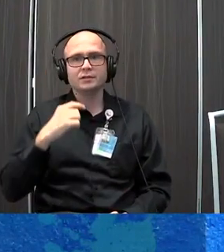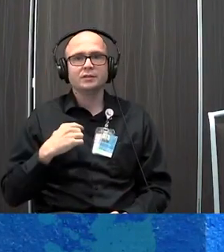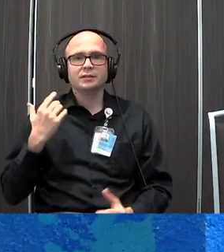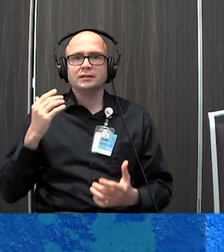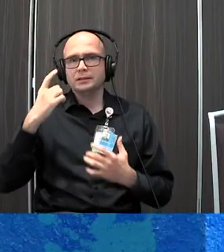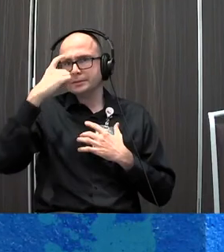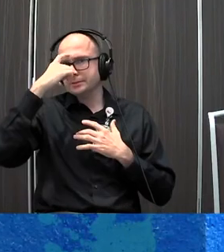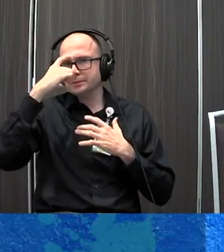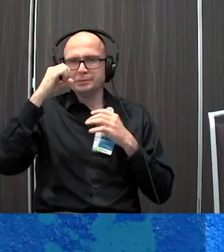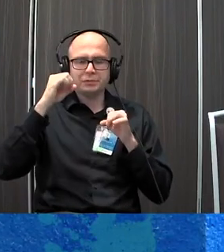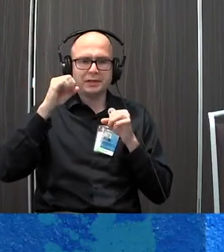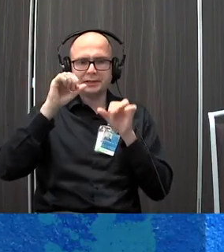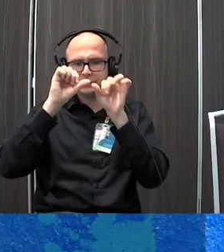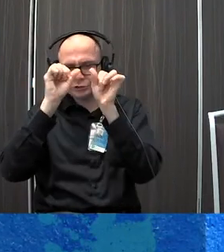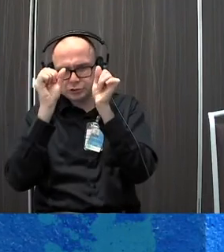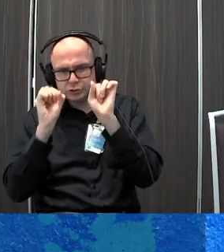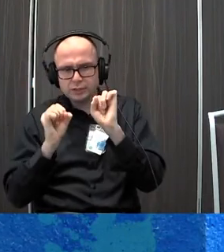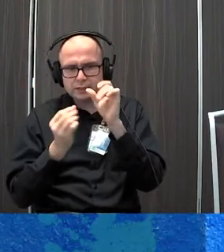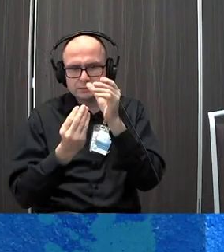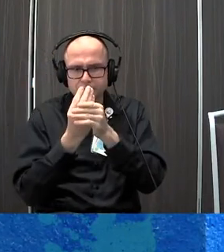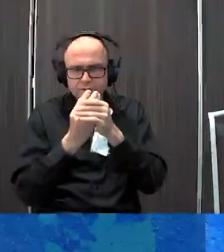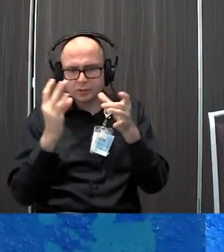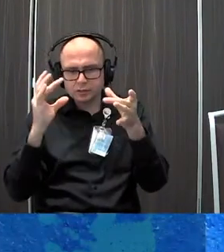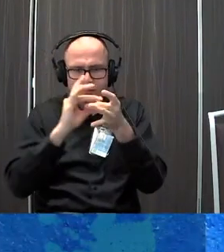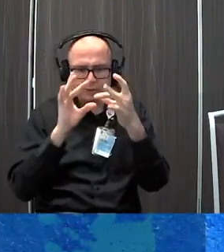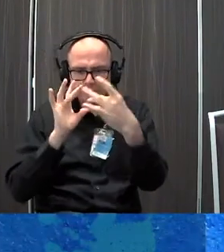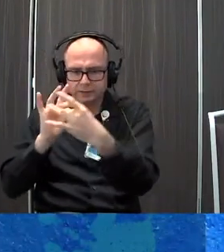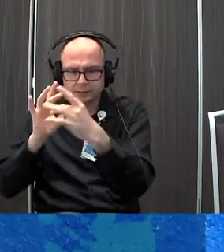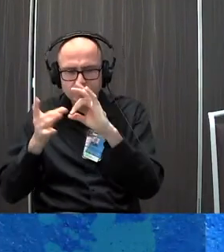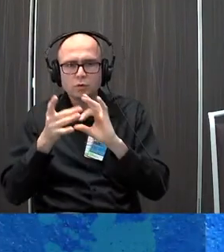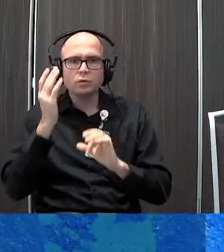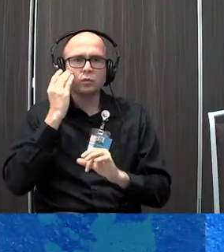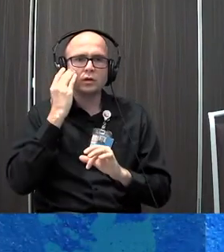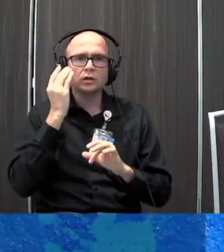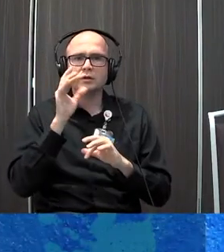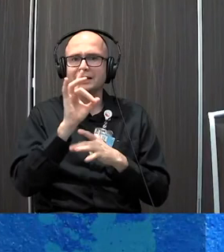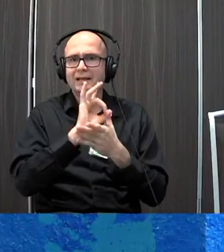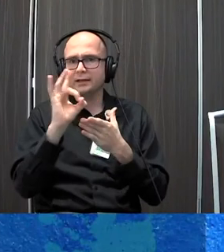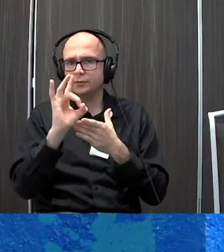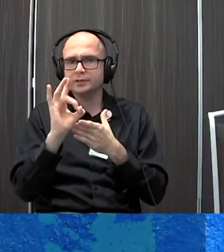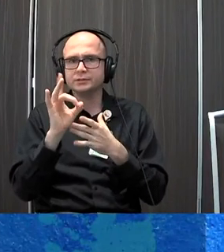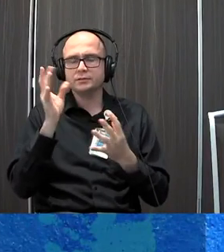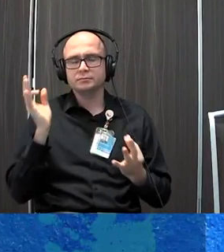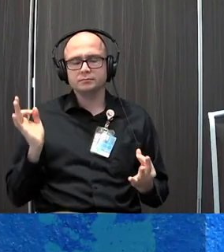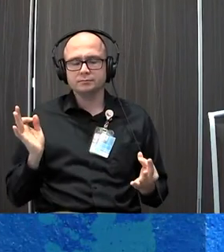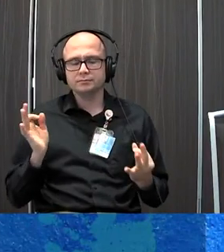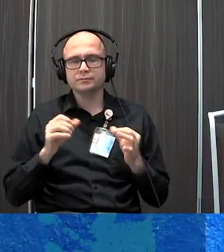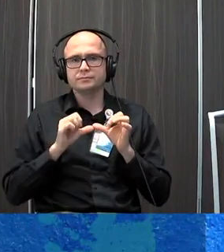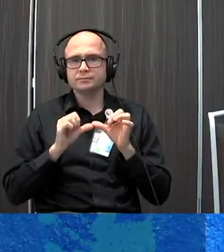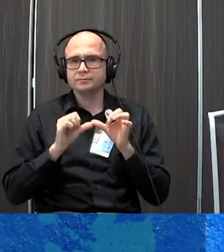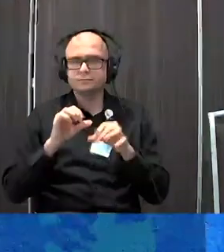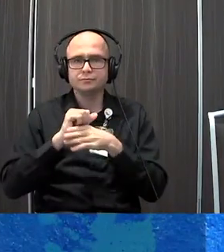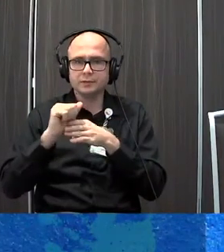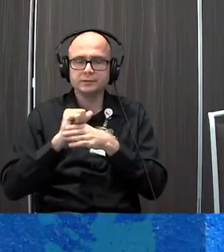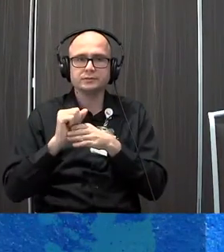ability of the brain to kind of shape and kind of develop new neural connections. And what we know is that after eight weeks of kind of a mindfulness meditation practice,